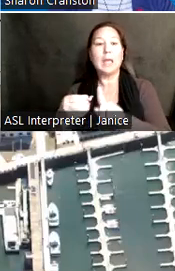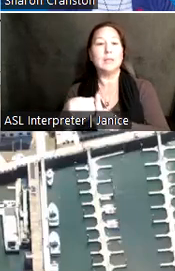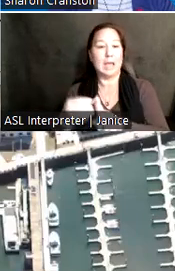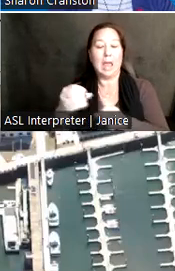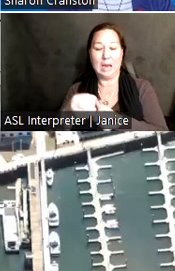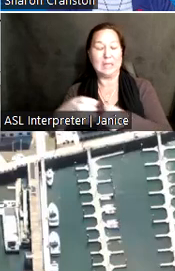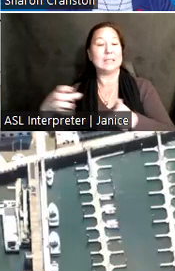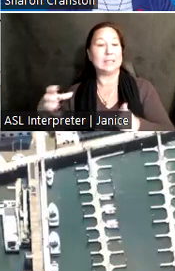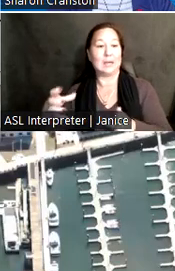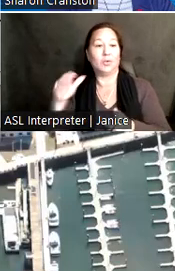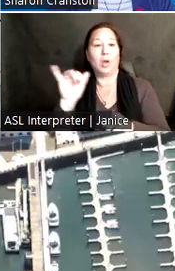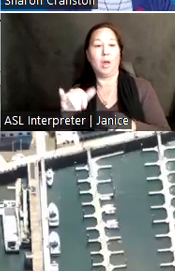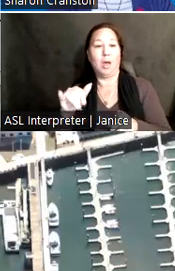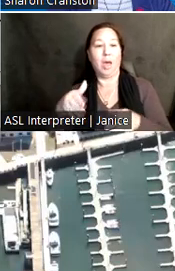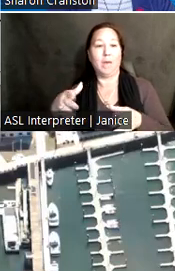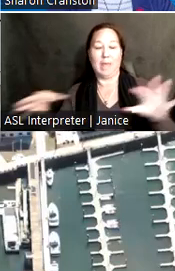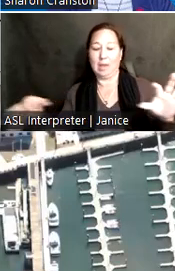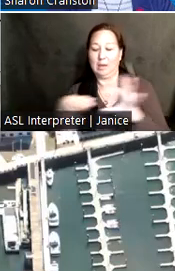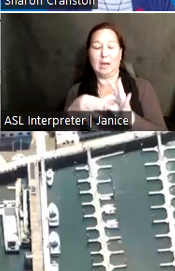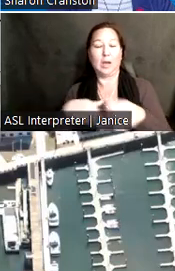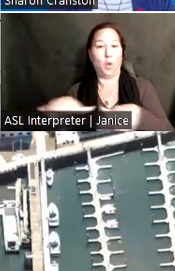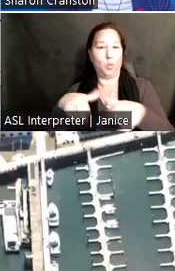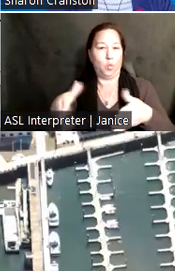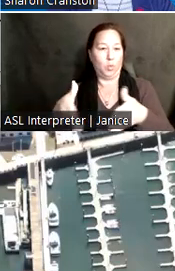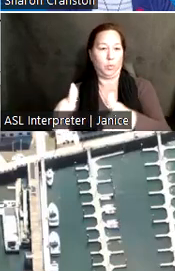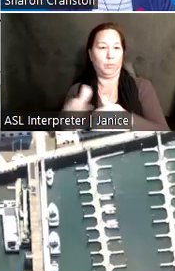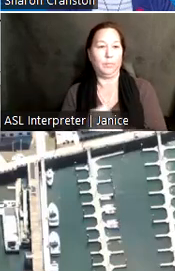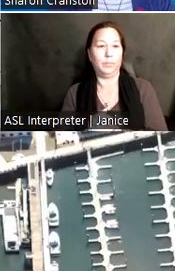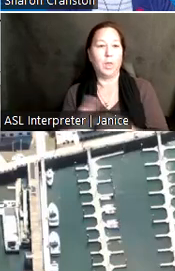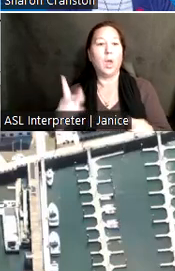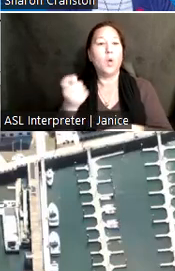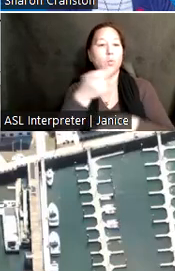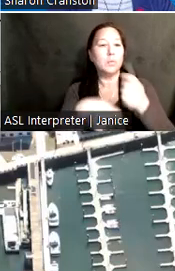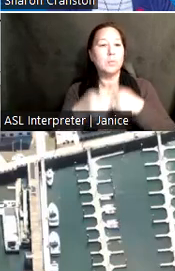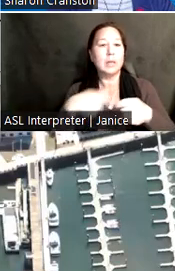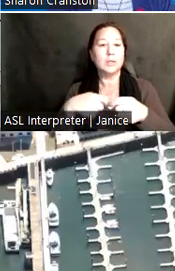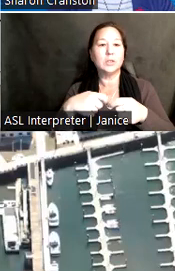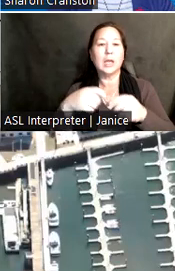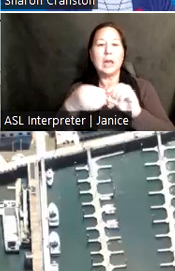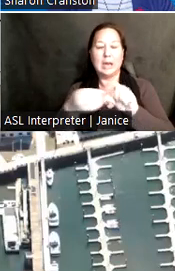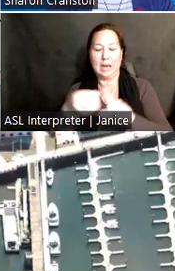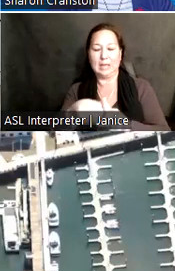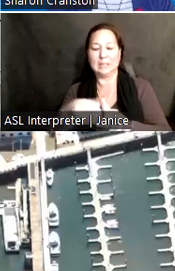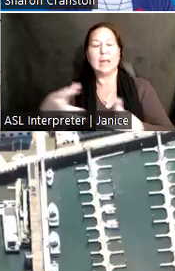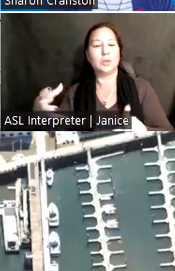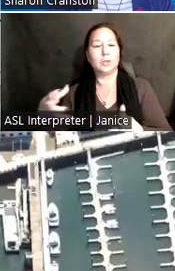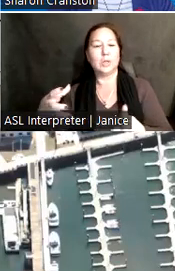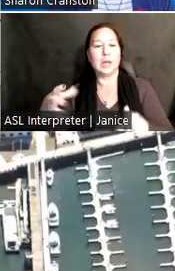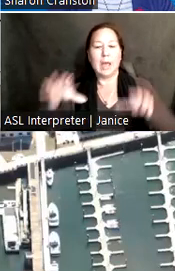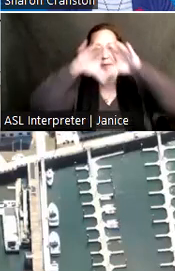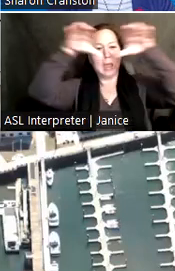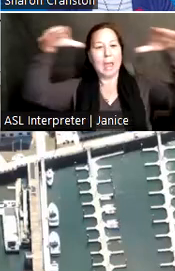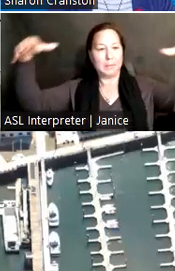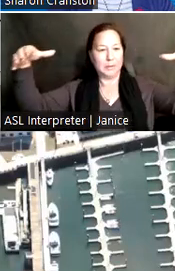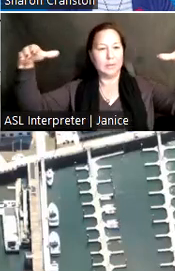Intermodal Center and the dock, the replacement and extension of canopies over the walkway, and increased ferry capacity and operational